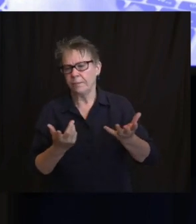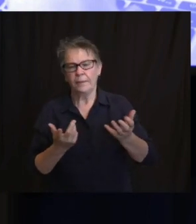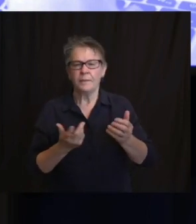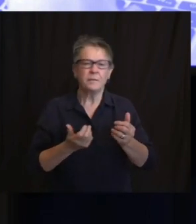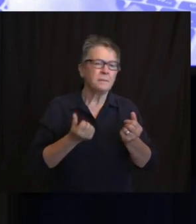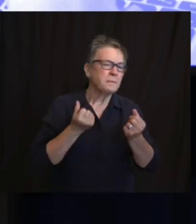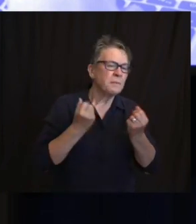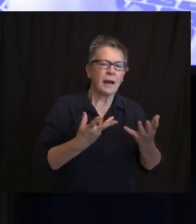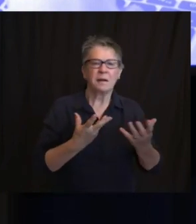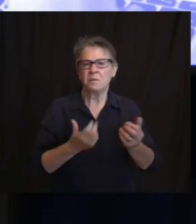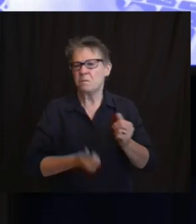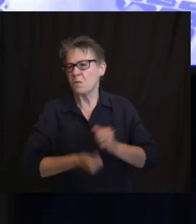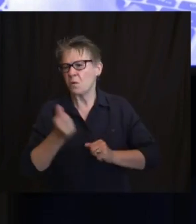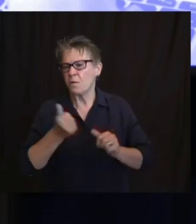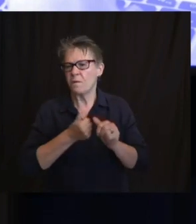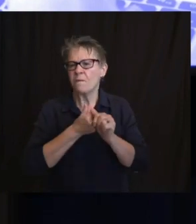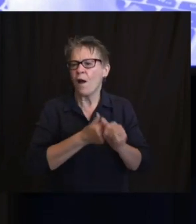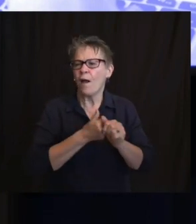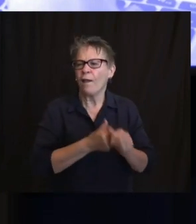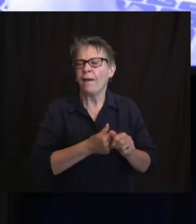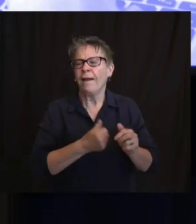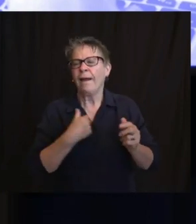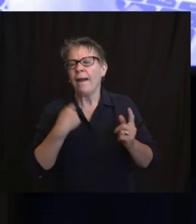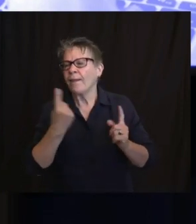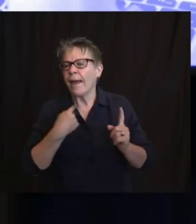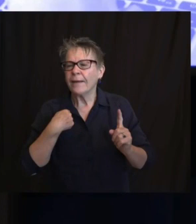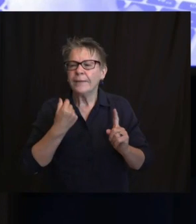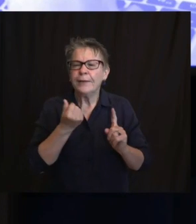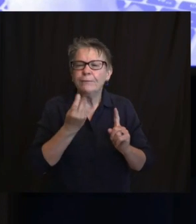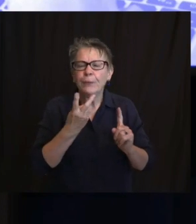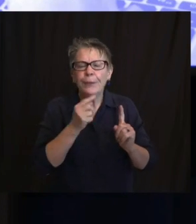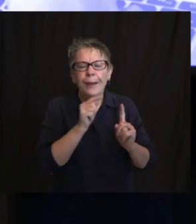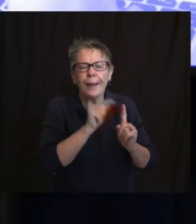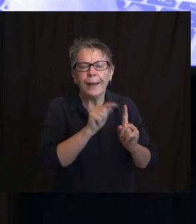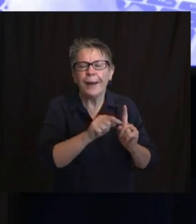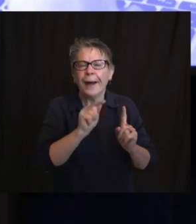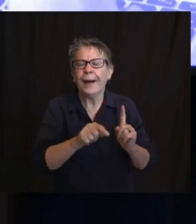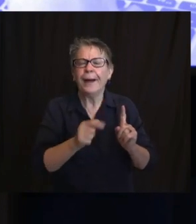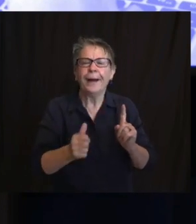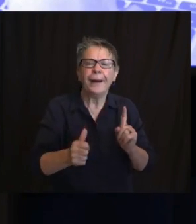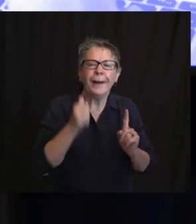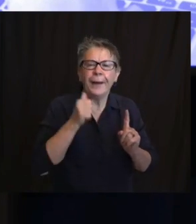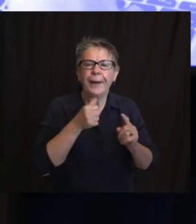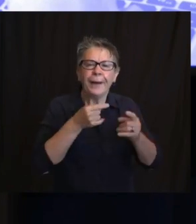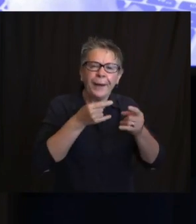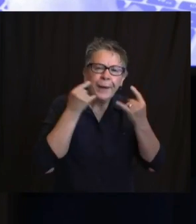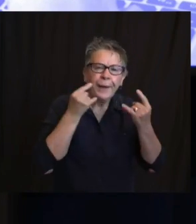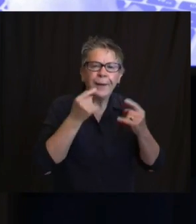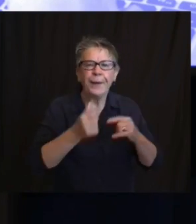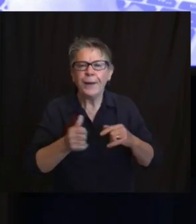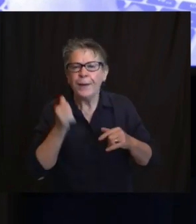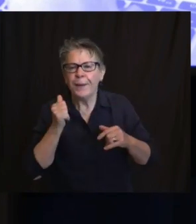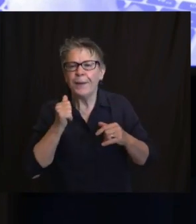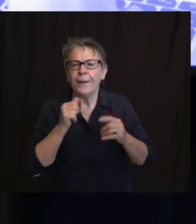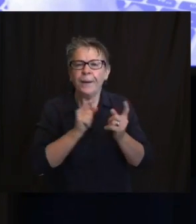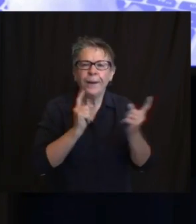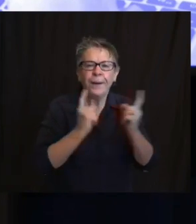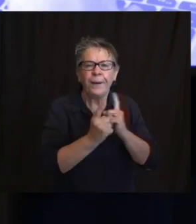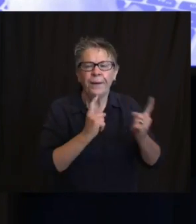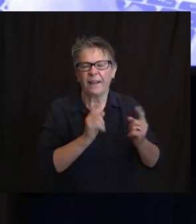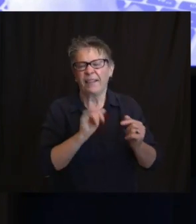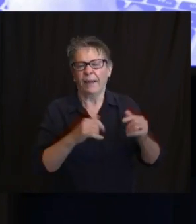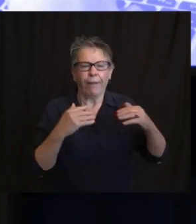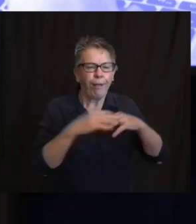than go through the handful of those, I think, speaking to the events in New Jersey over the